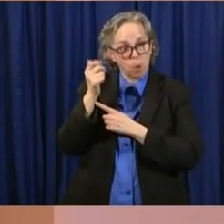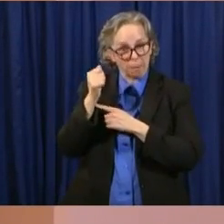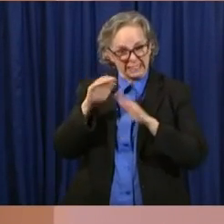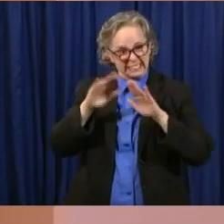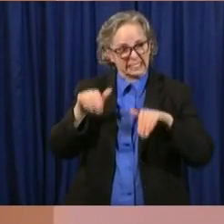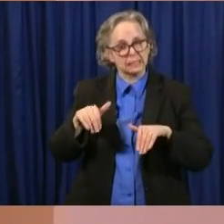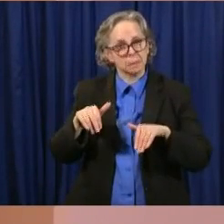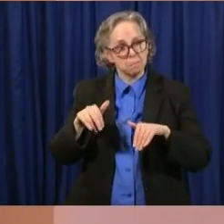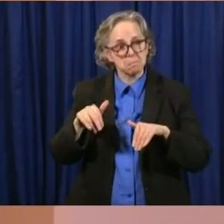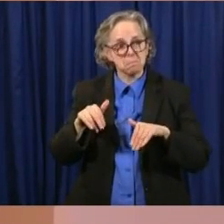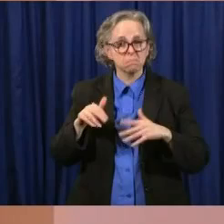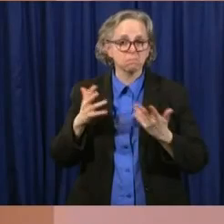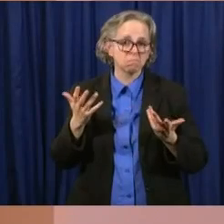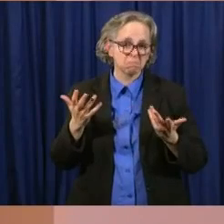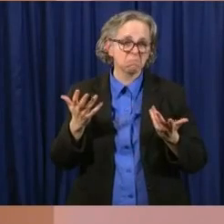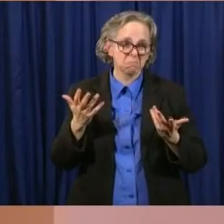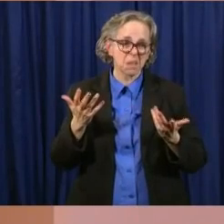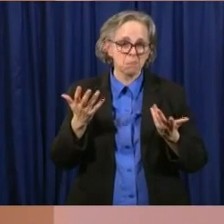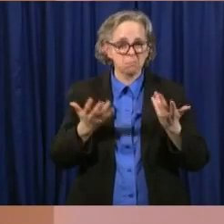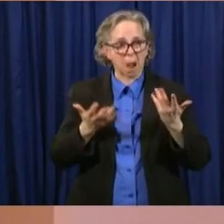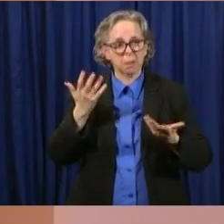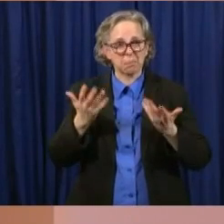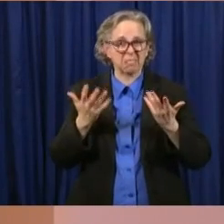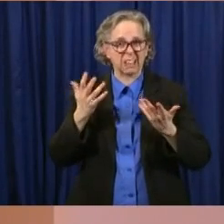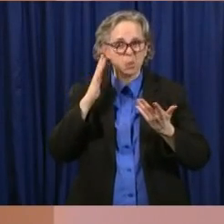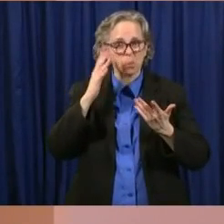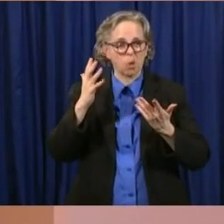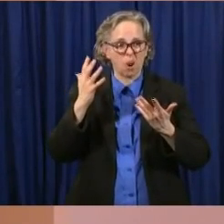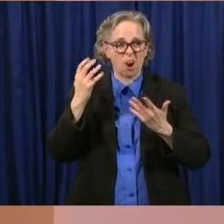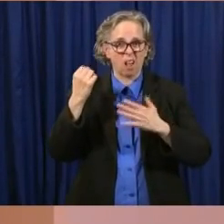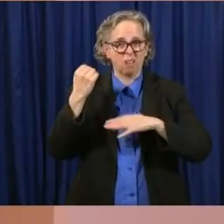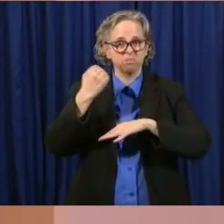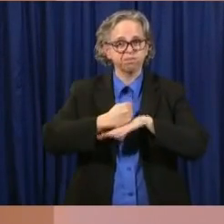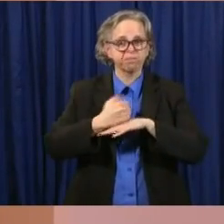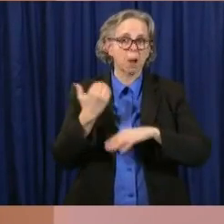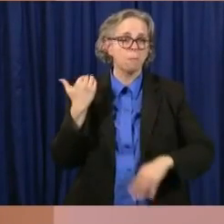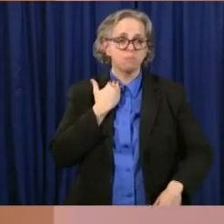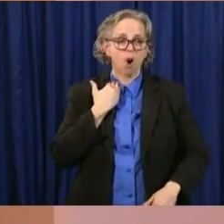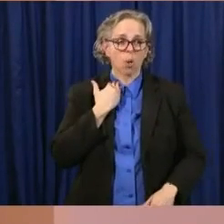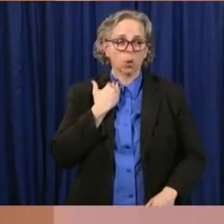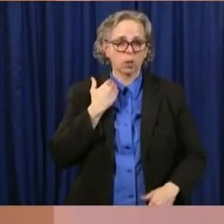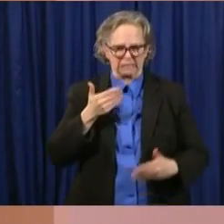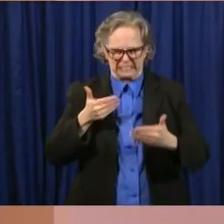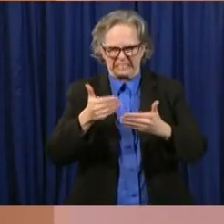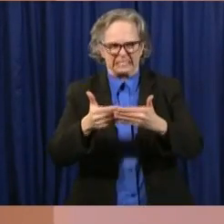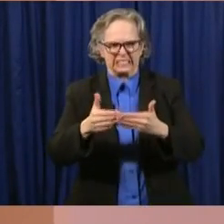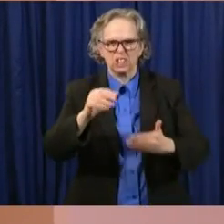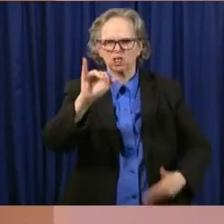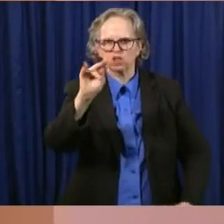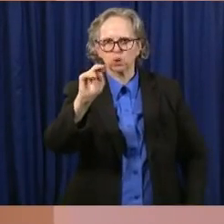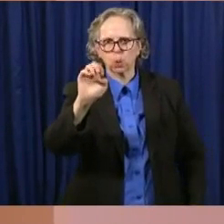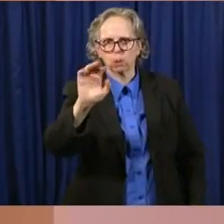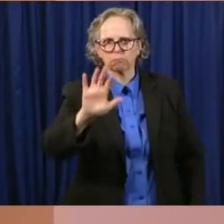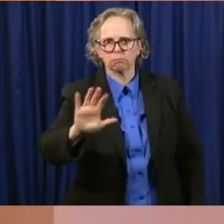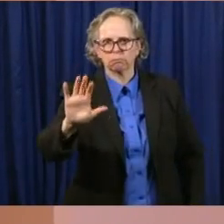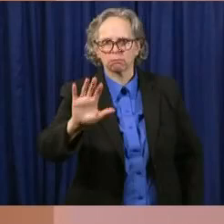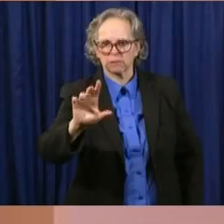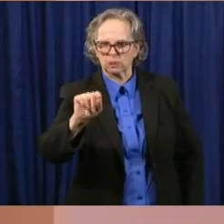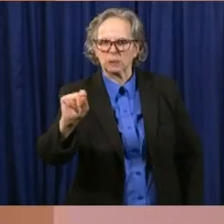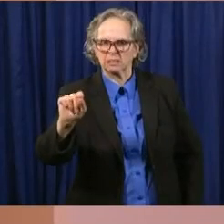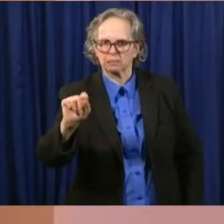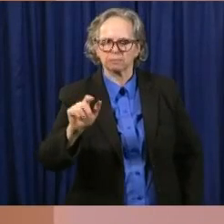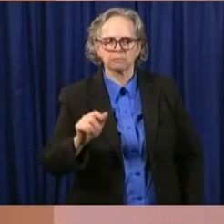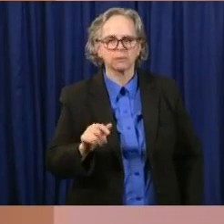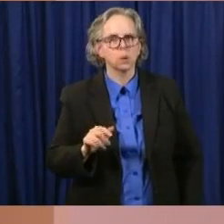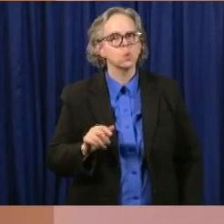somewhere in June, sometime in June. That's what the expectation is. In answering the question, the one thing